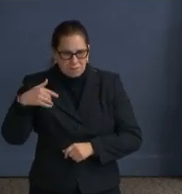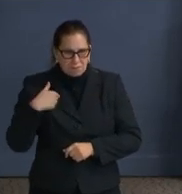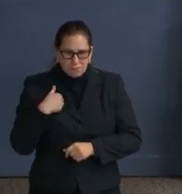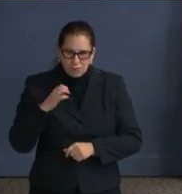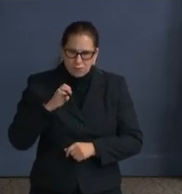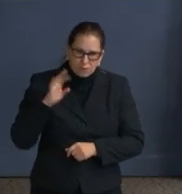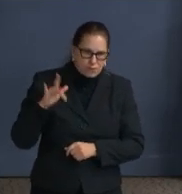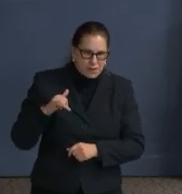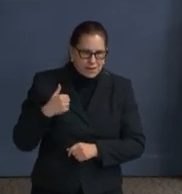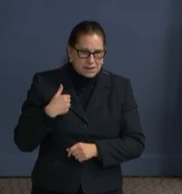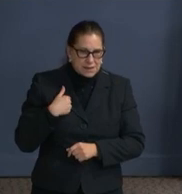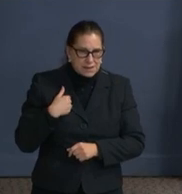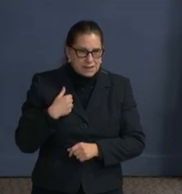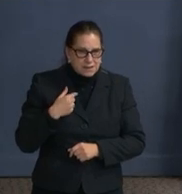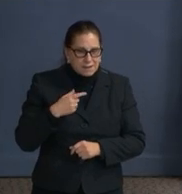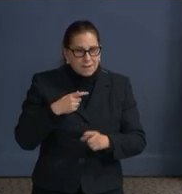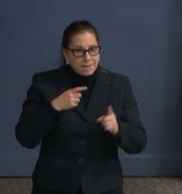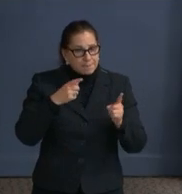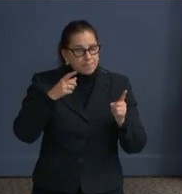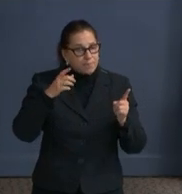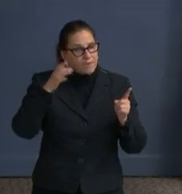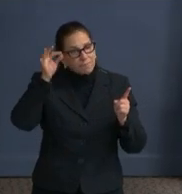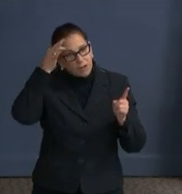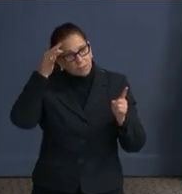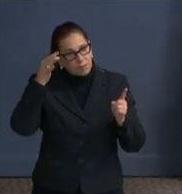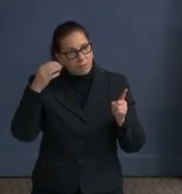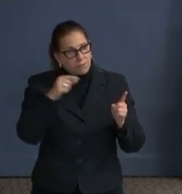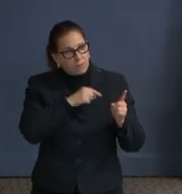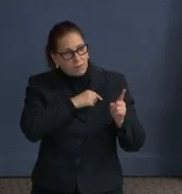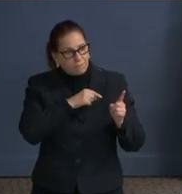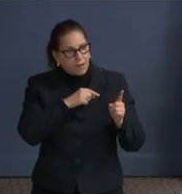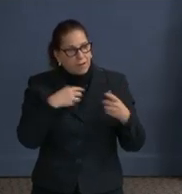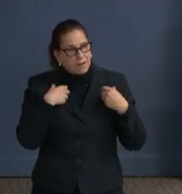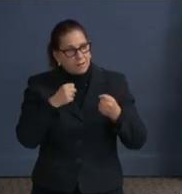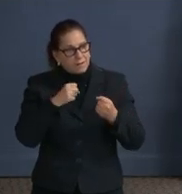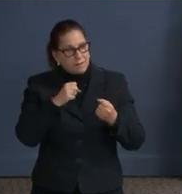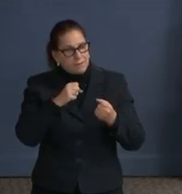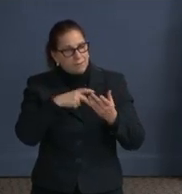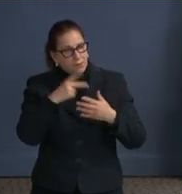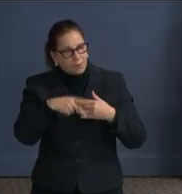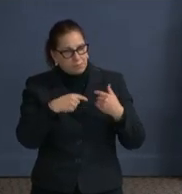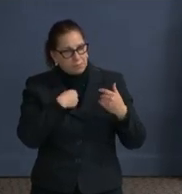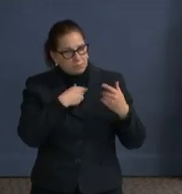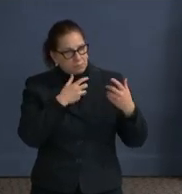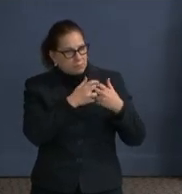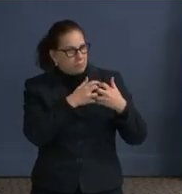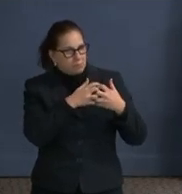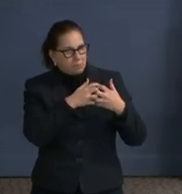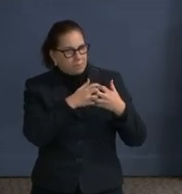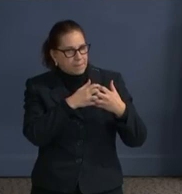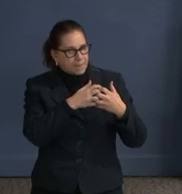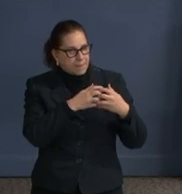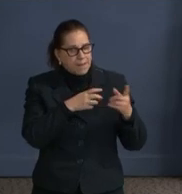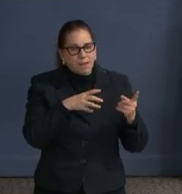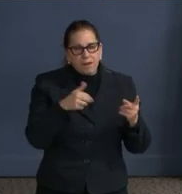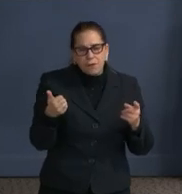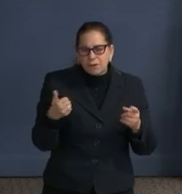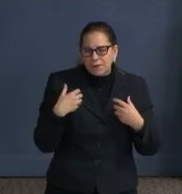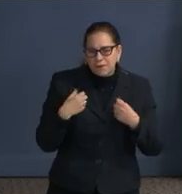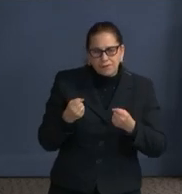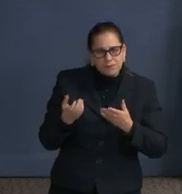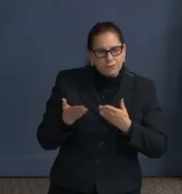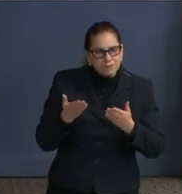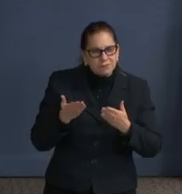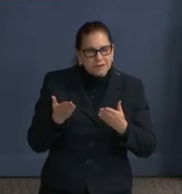familiar with federally qualified health centers and safety net hospitals that serve a disproportionate share of the Medicaid population, such as Howard University.